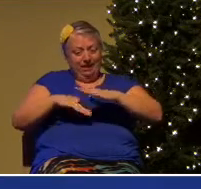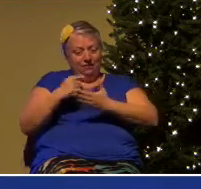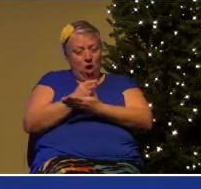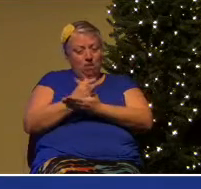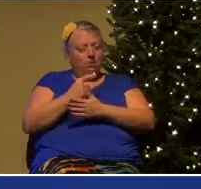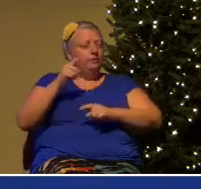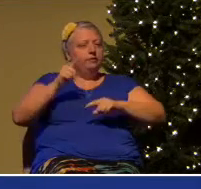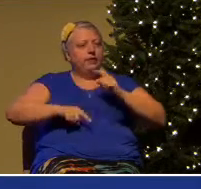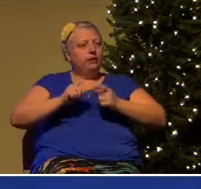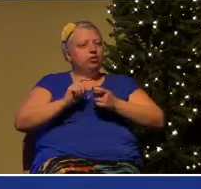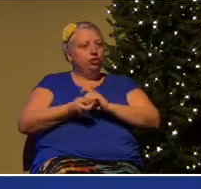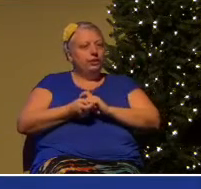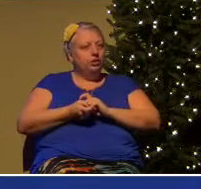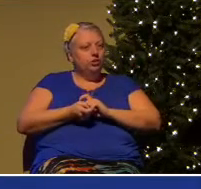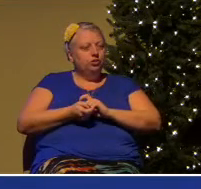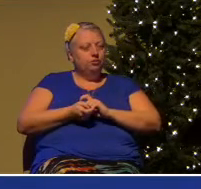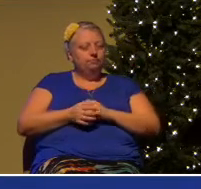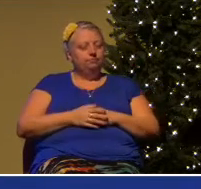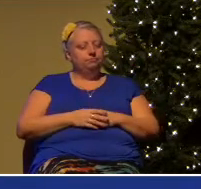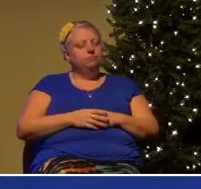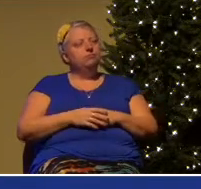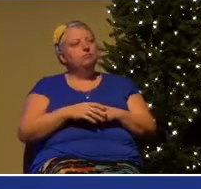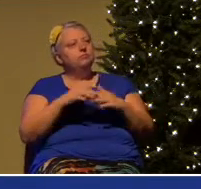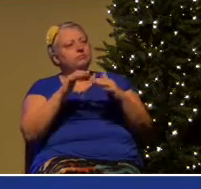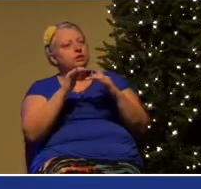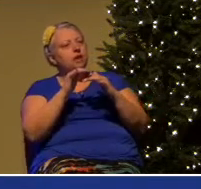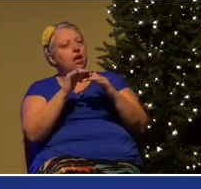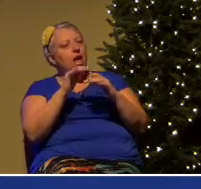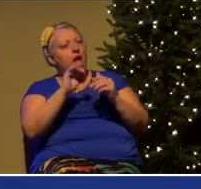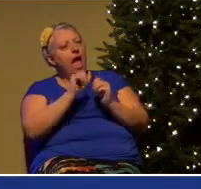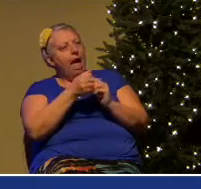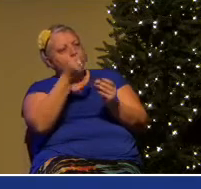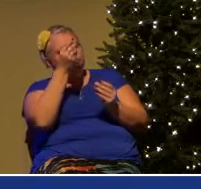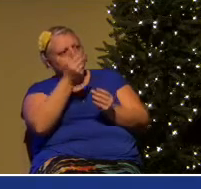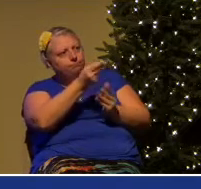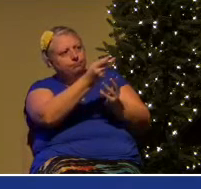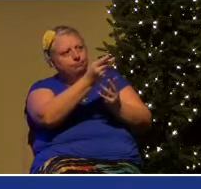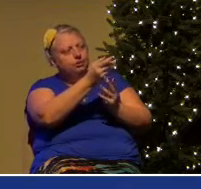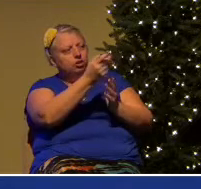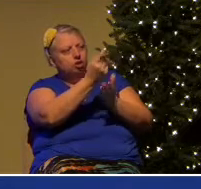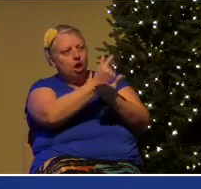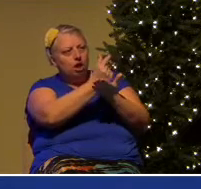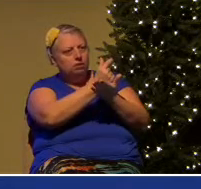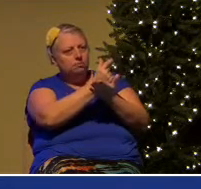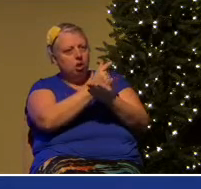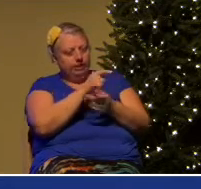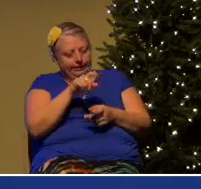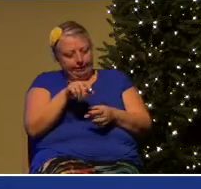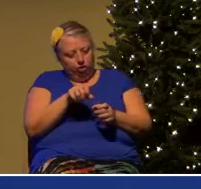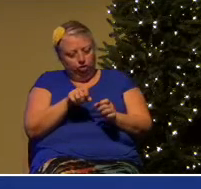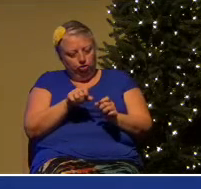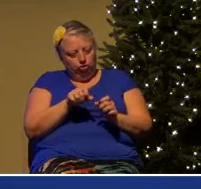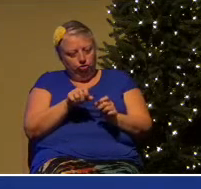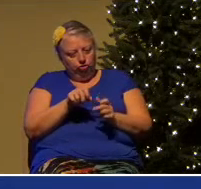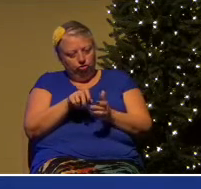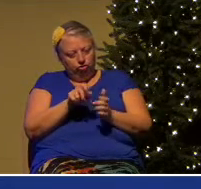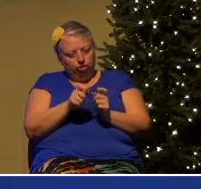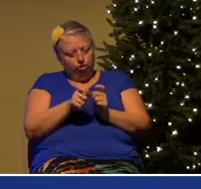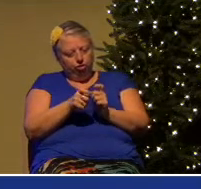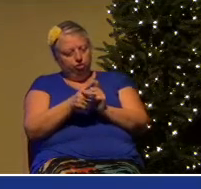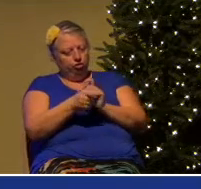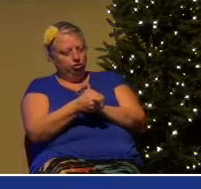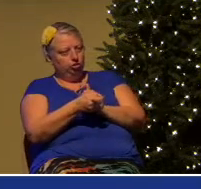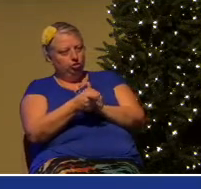how do we change our posture? How do we change our position? How do we stay nimble on our feet so that we can actually